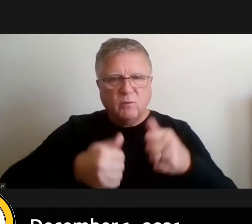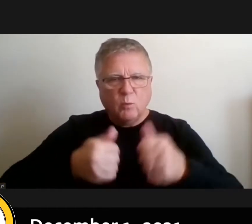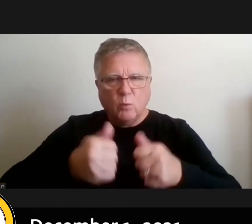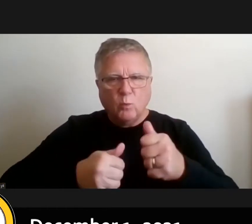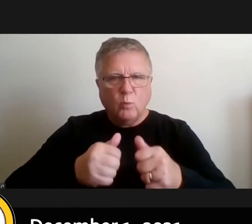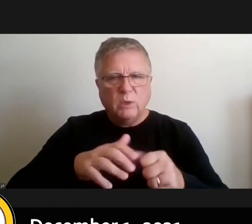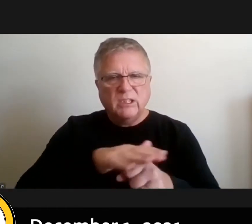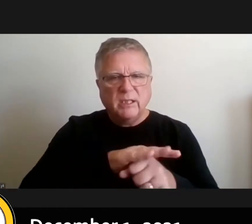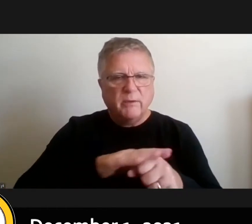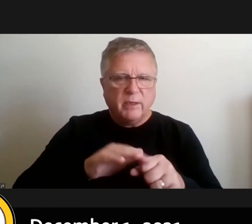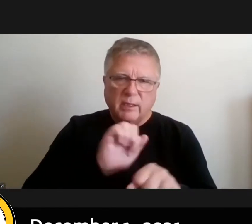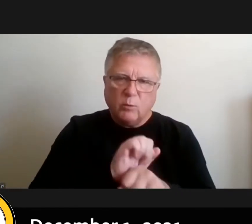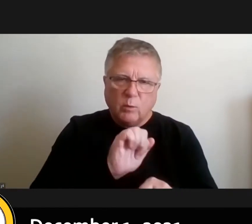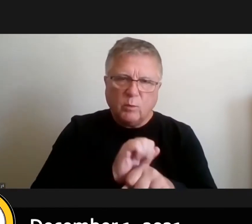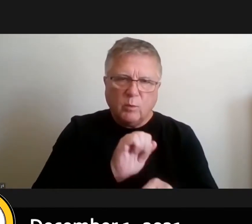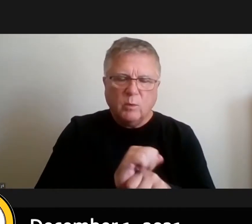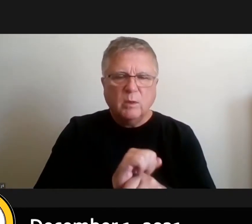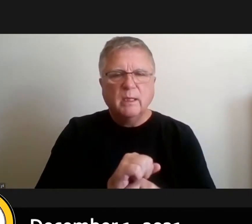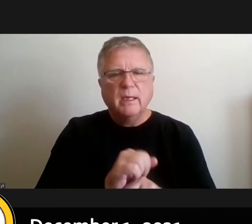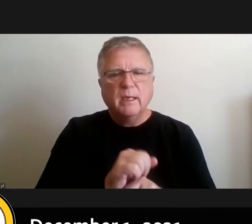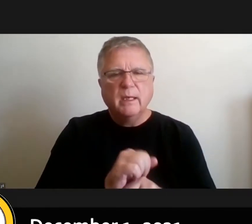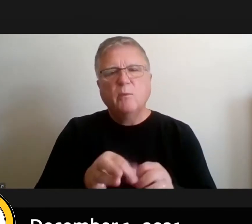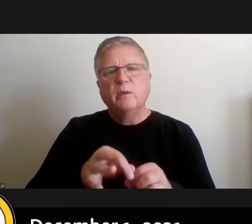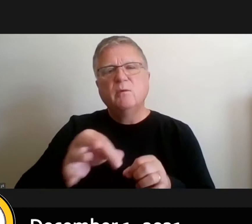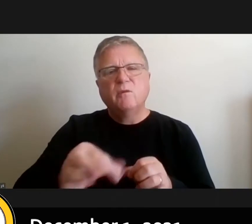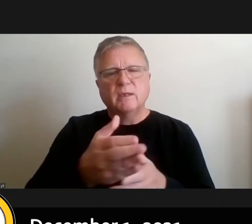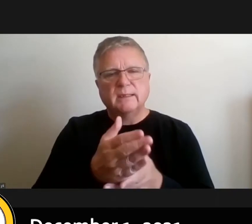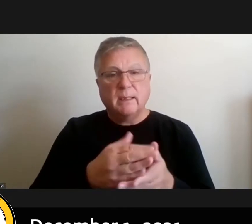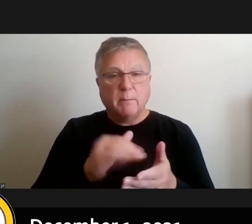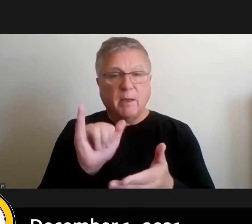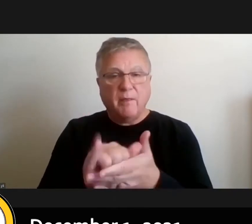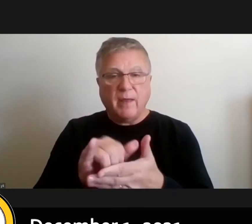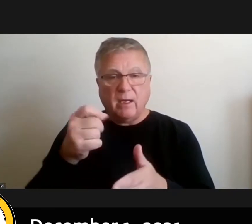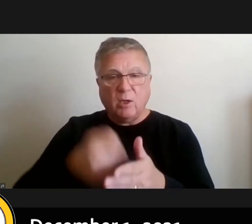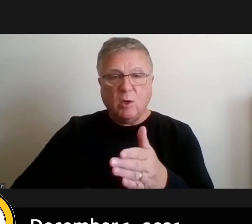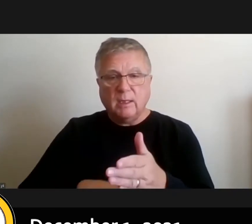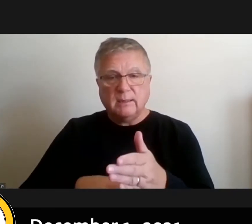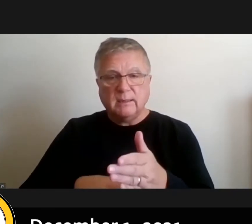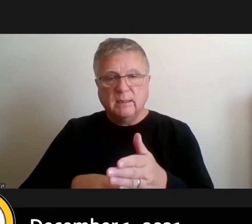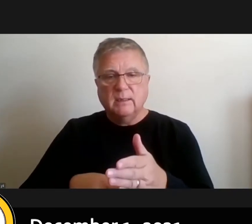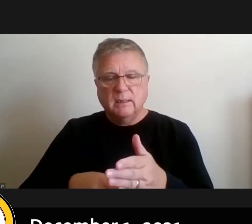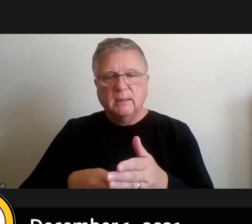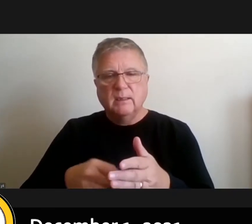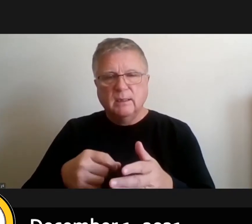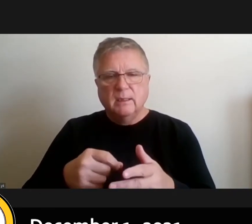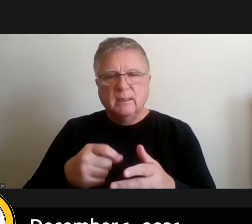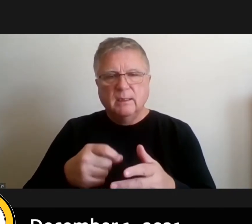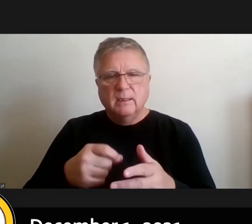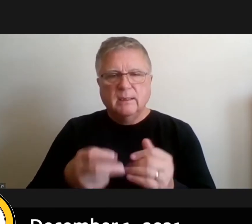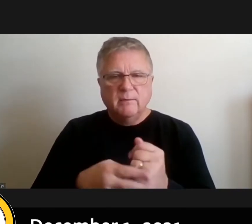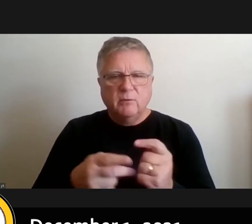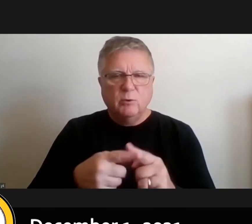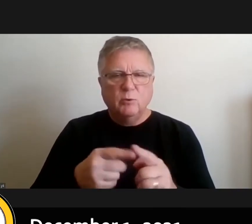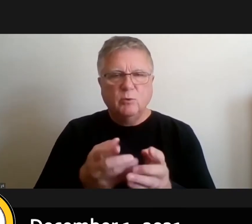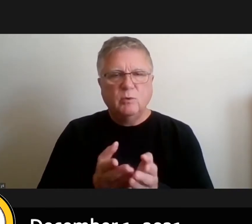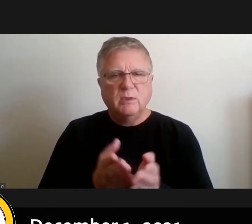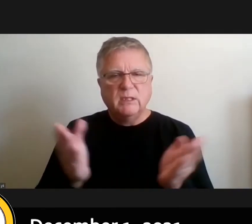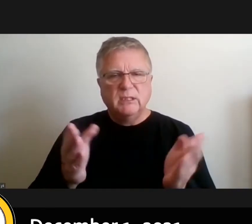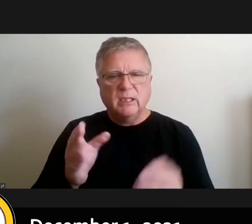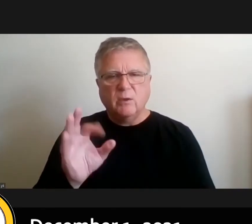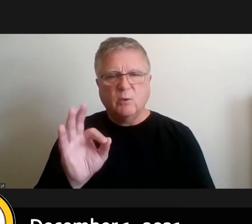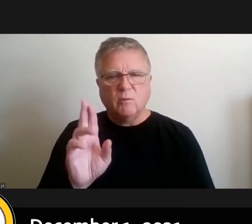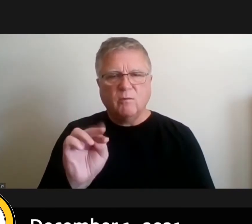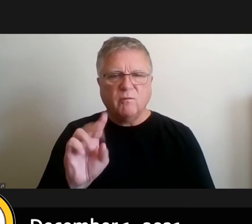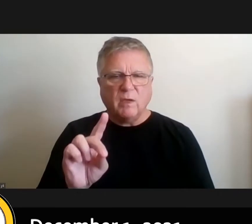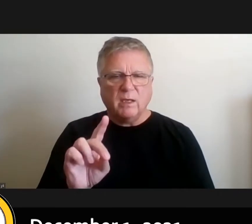we've been able to defer some of that cost then to the general fund so and i think we're hoping as if we're able to sell